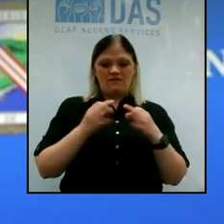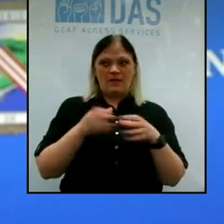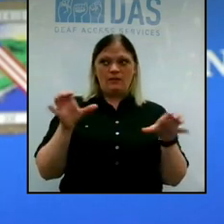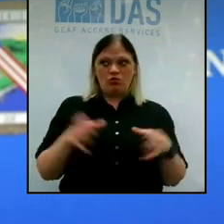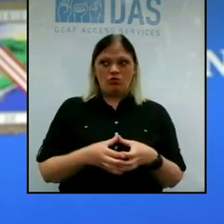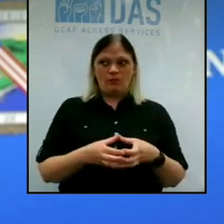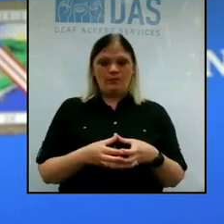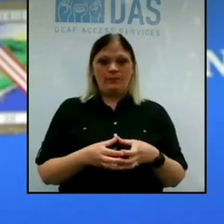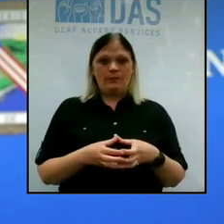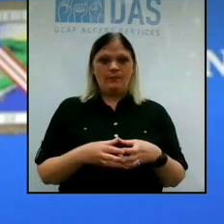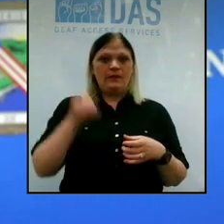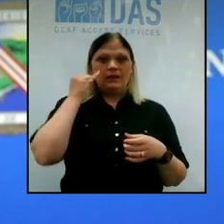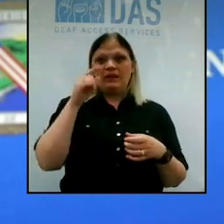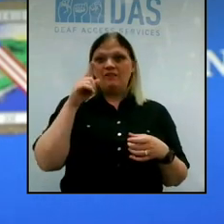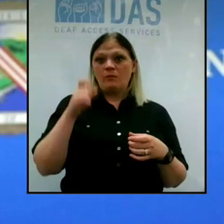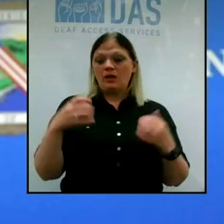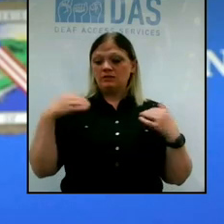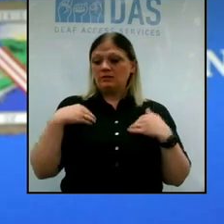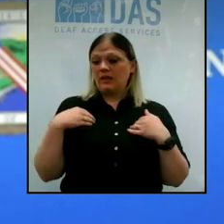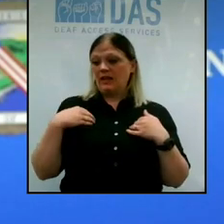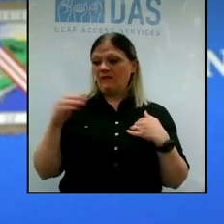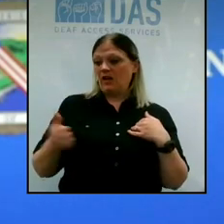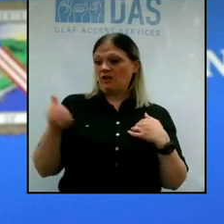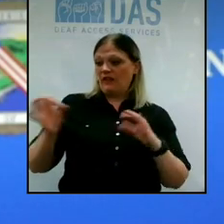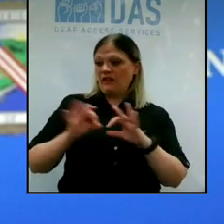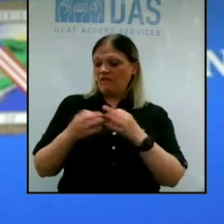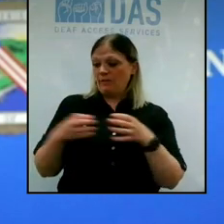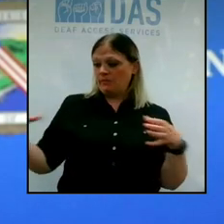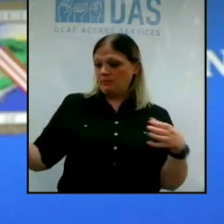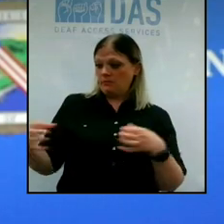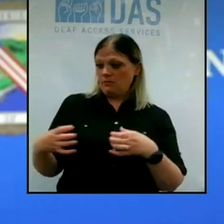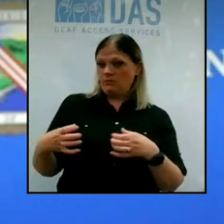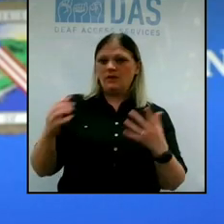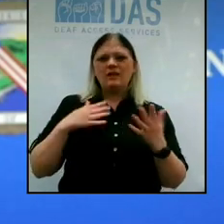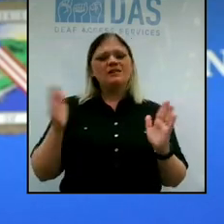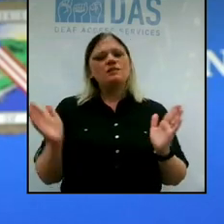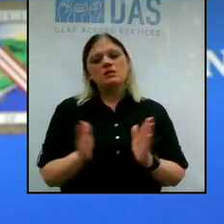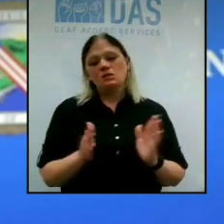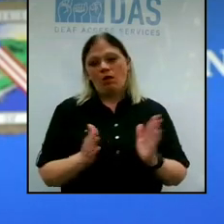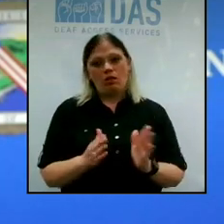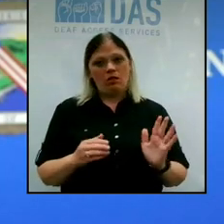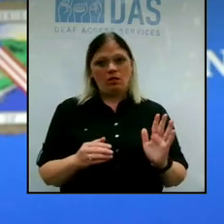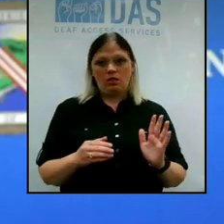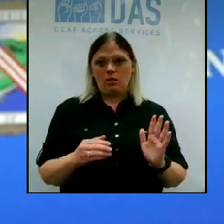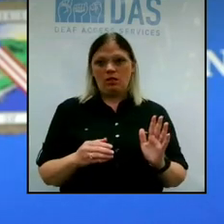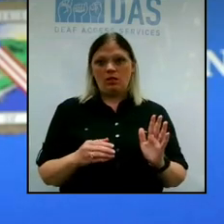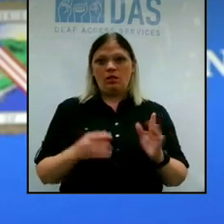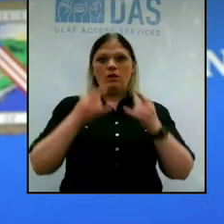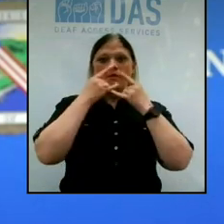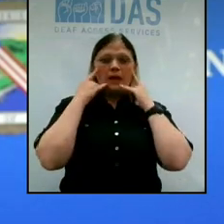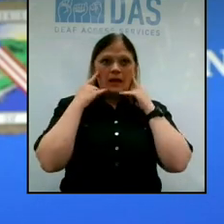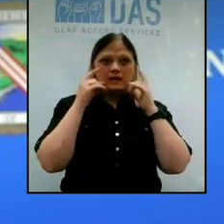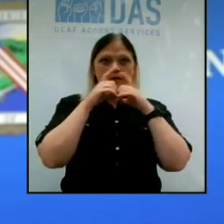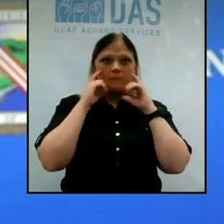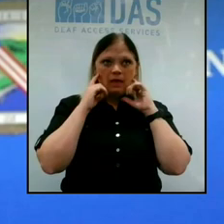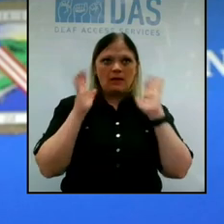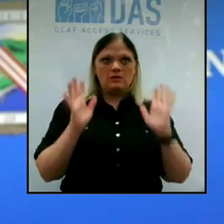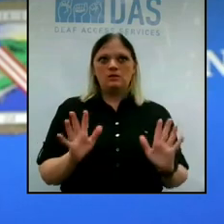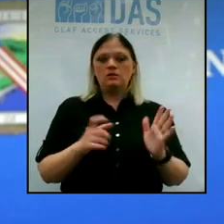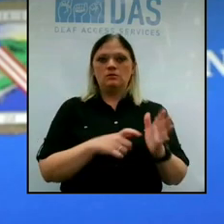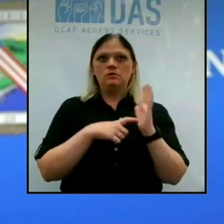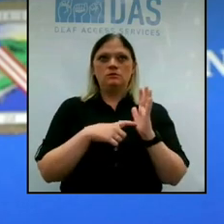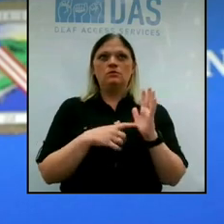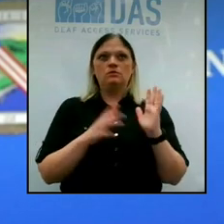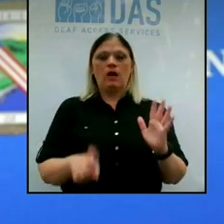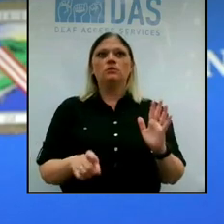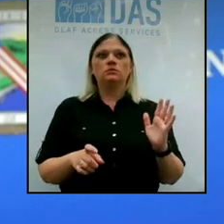there has to be, you know, another family unit, you know, make sure you keep it in a small group. And then wear a mask. So, again, you know, we have to think